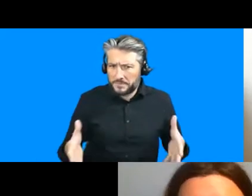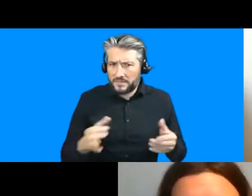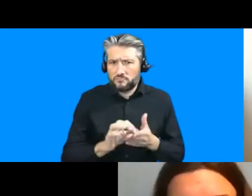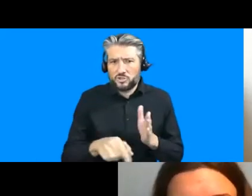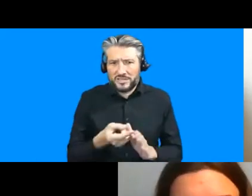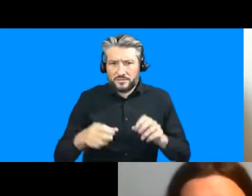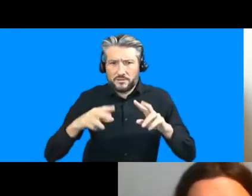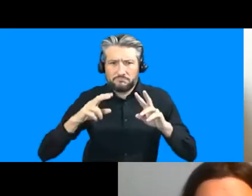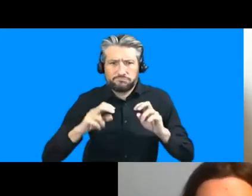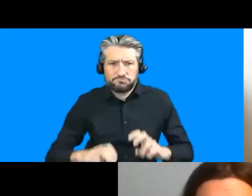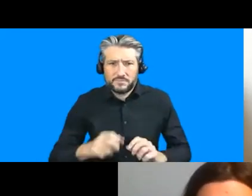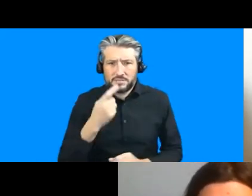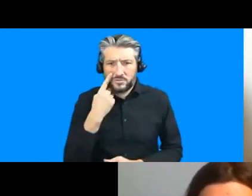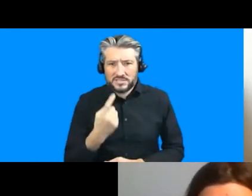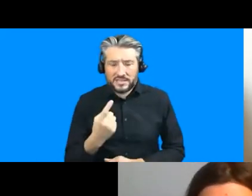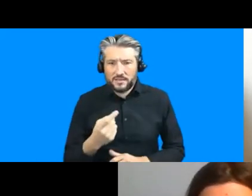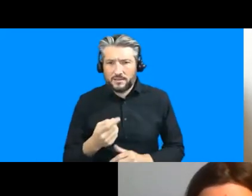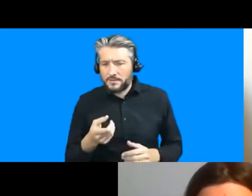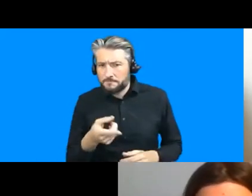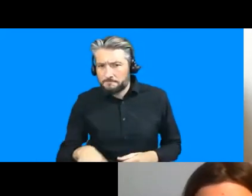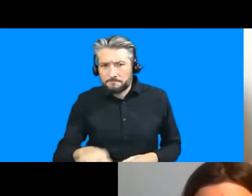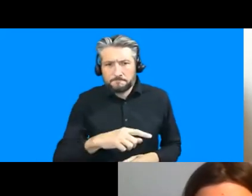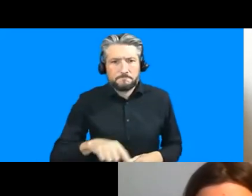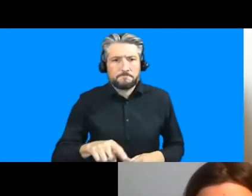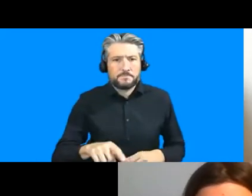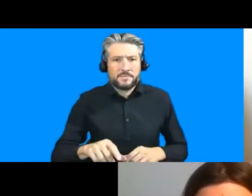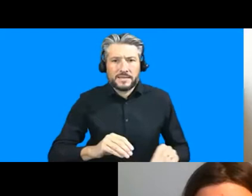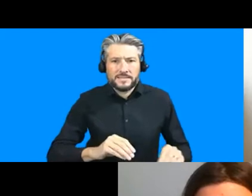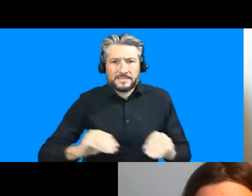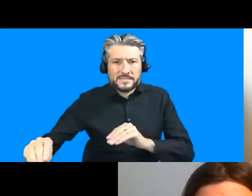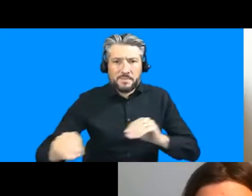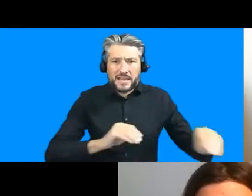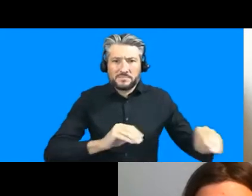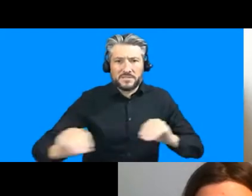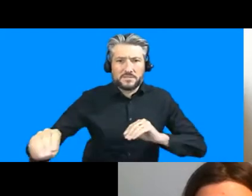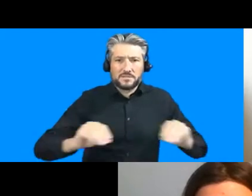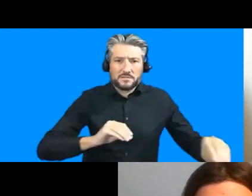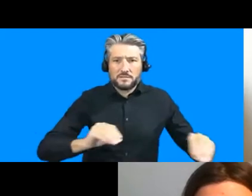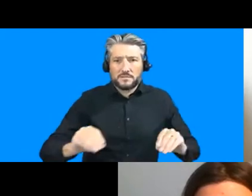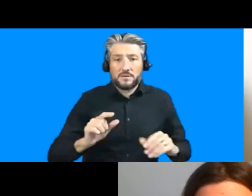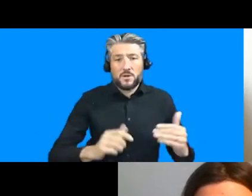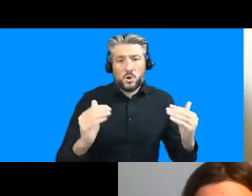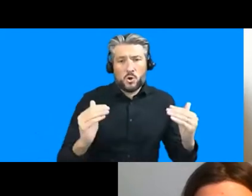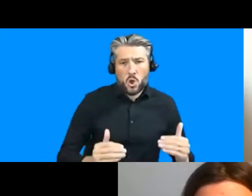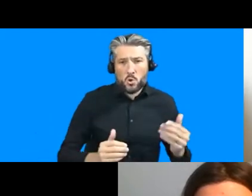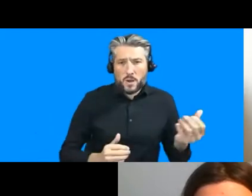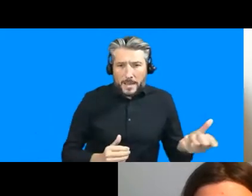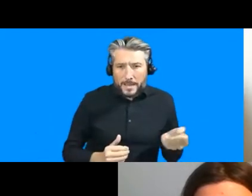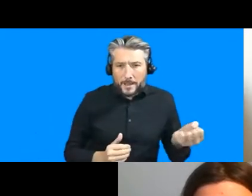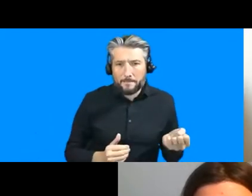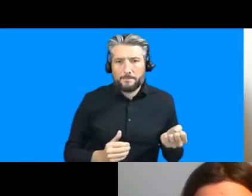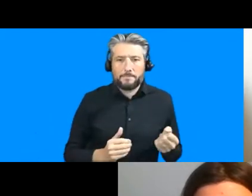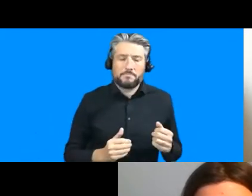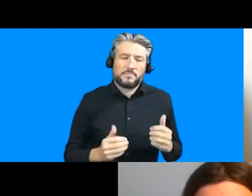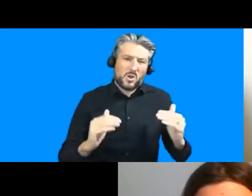impact of land displacements on uh on uh low income for lower to middle income populations across karachi